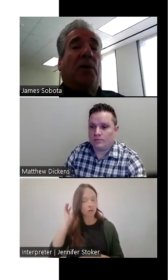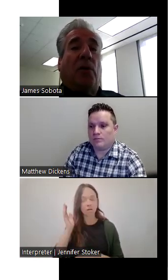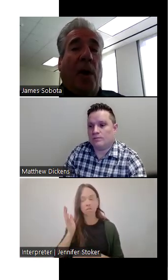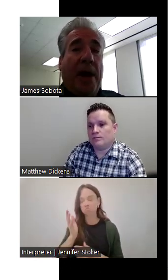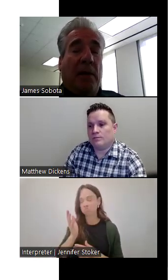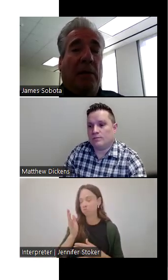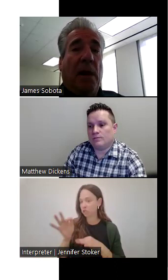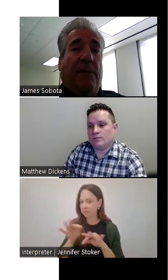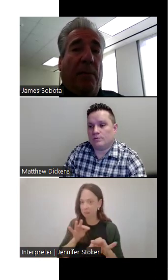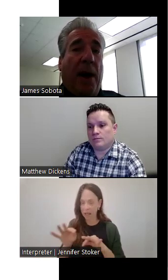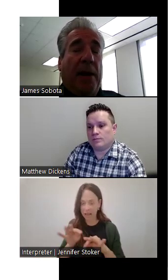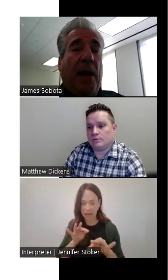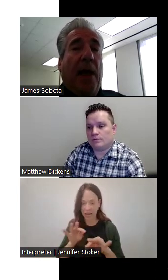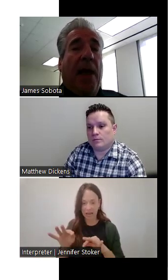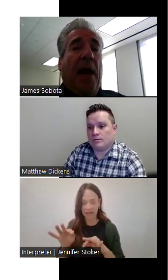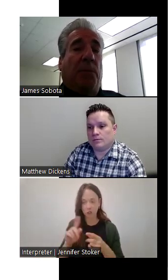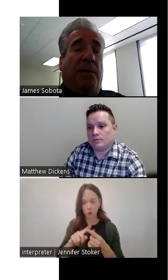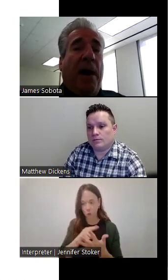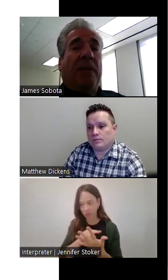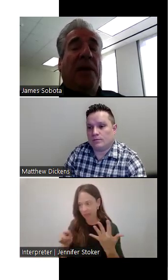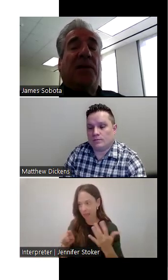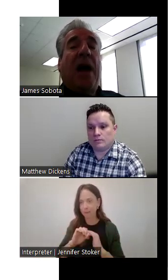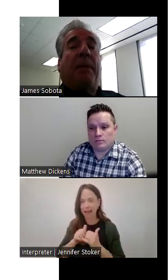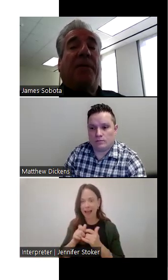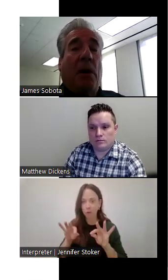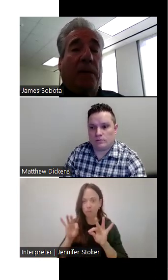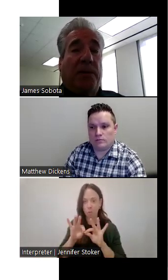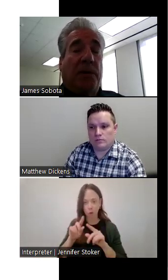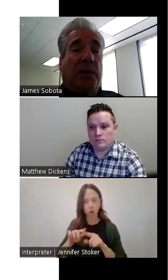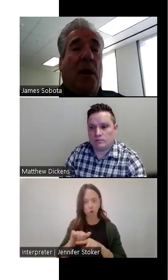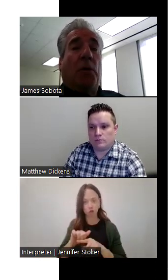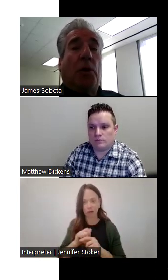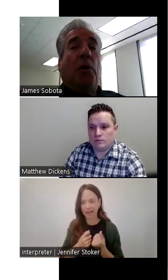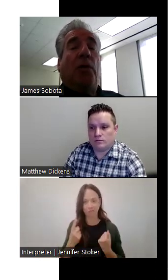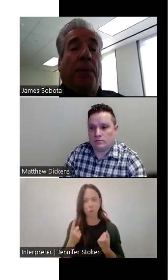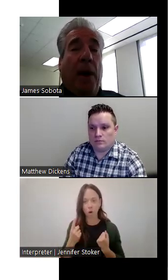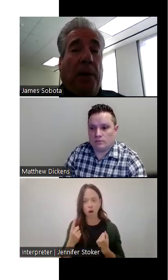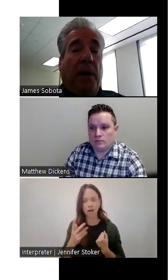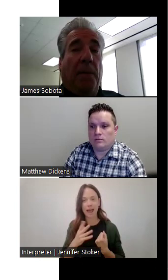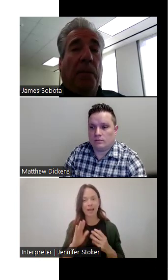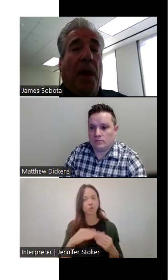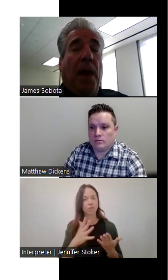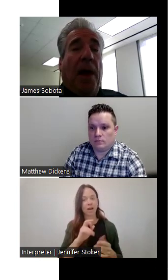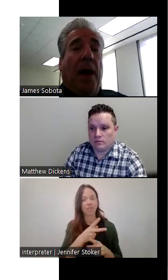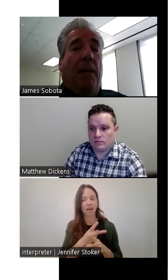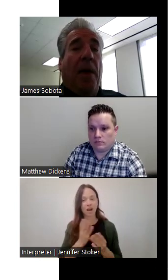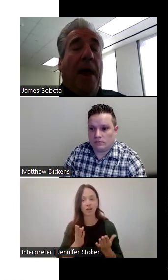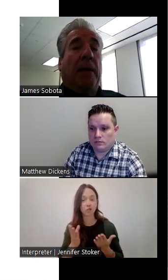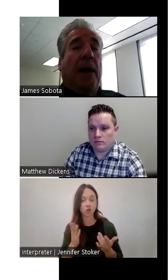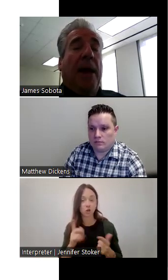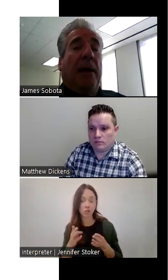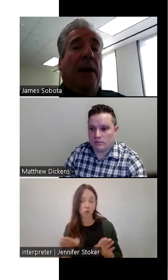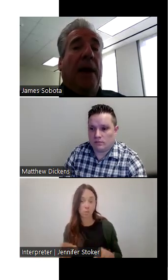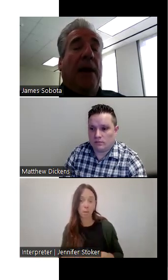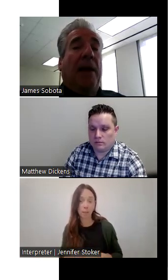is to train everybody and to provide these type of services to the public. Um,